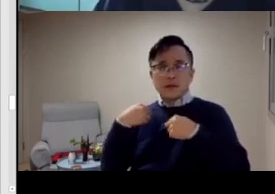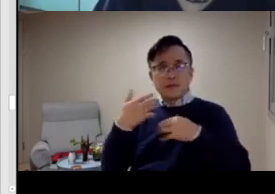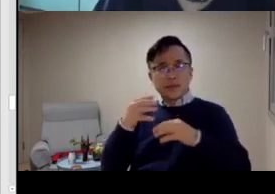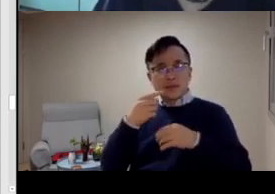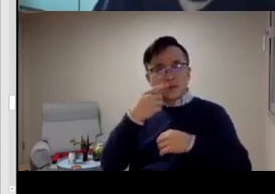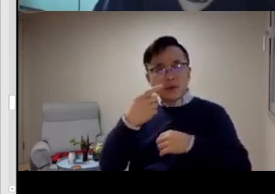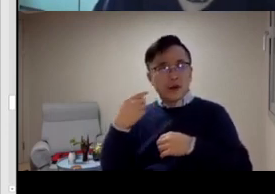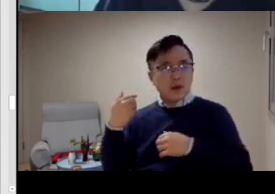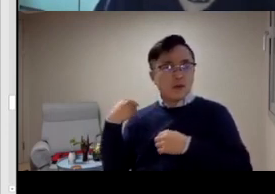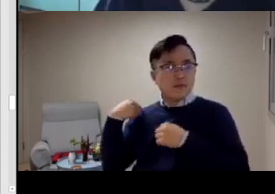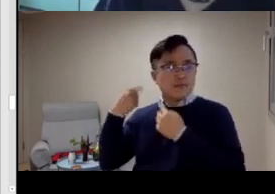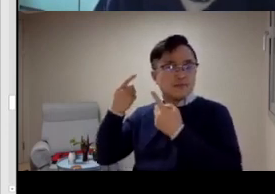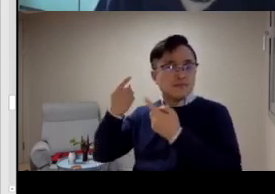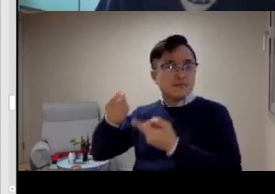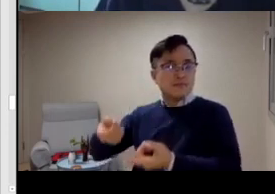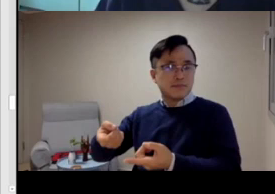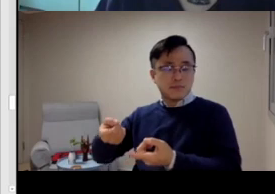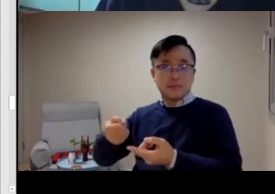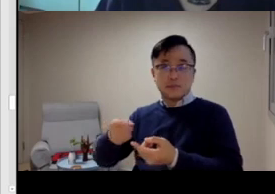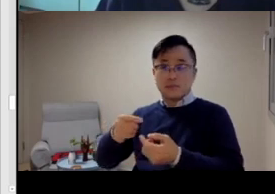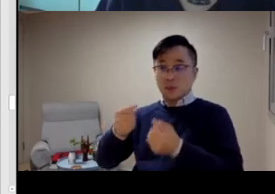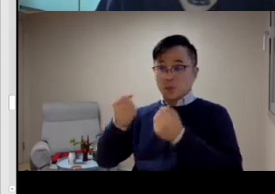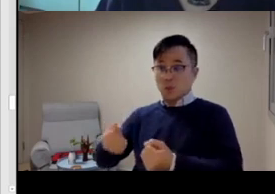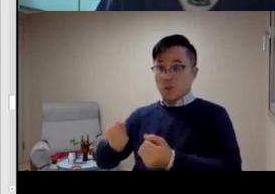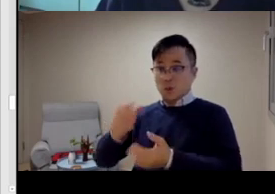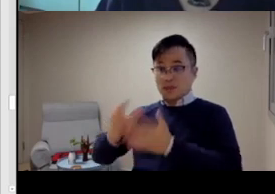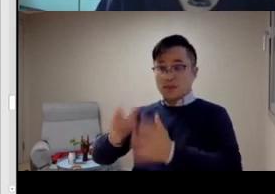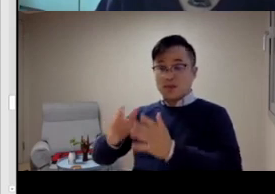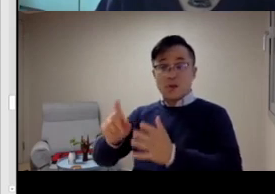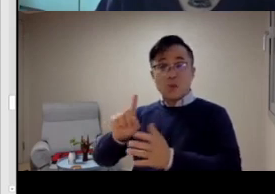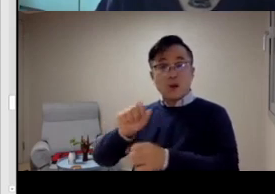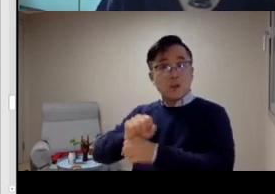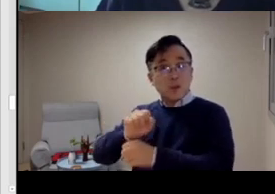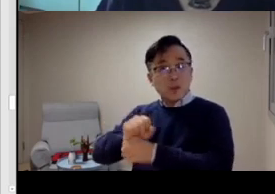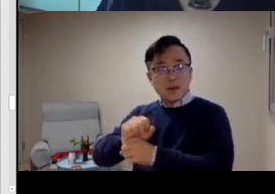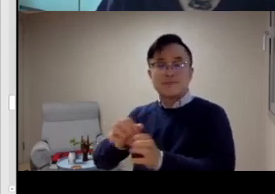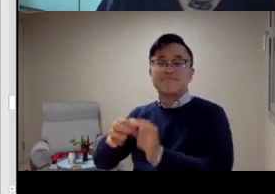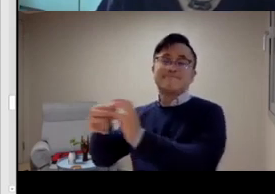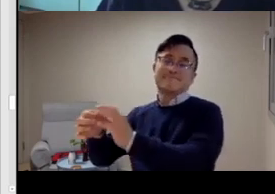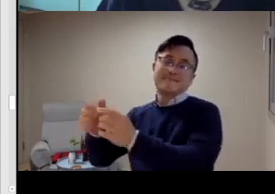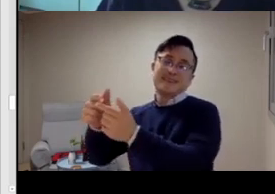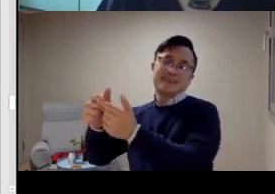my credential of a PhD to bear on these conversations.